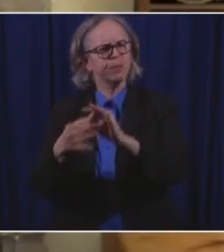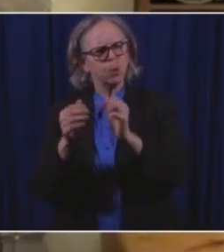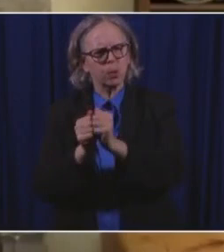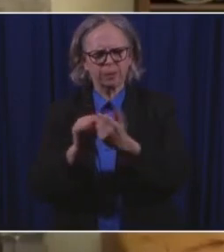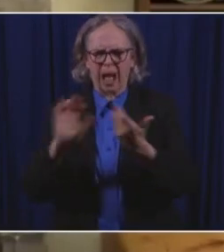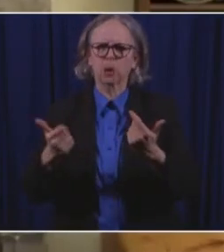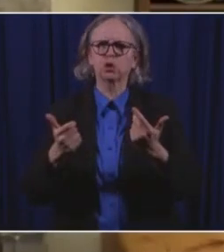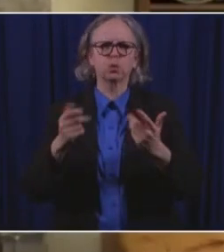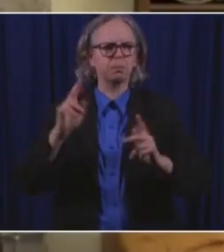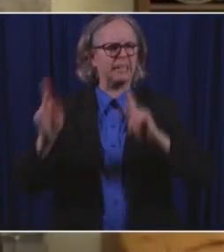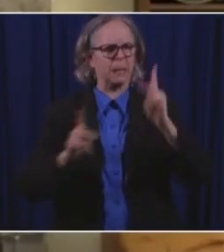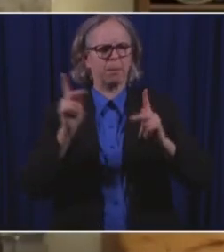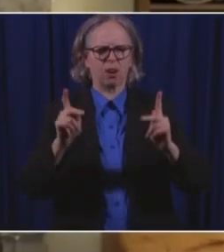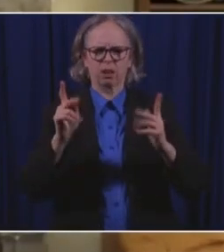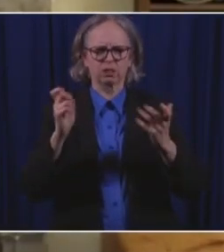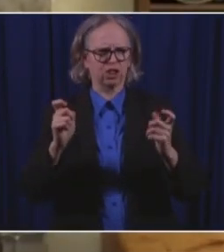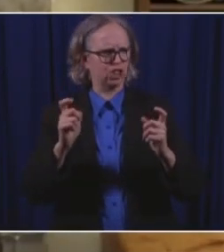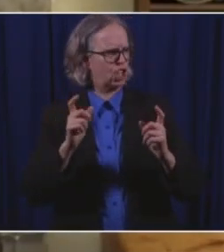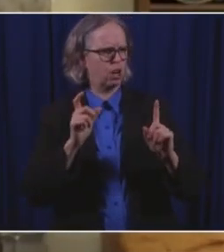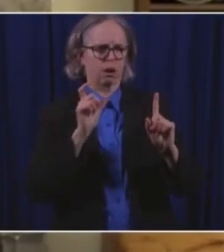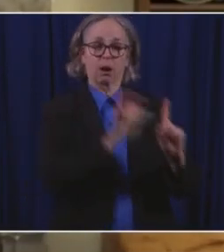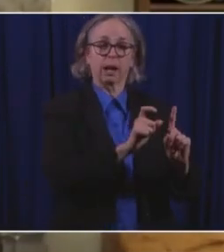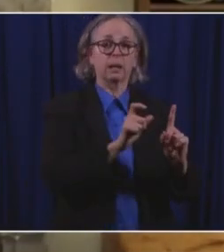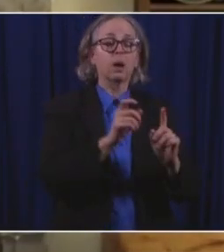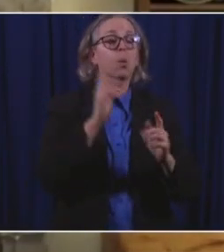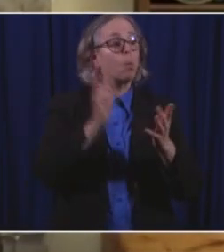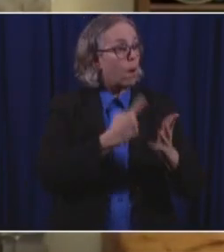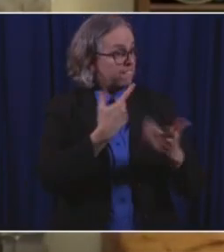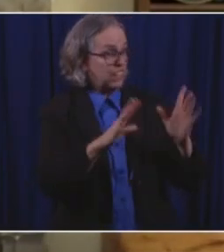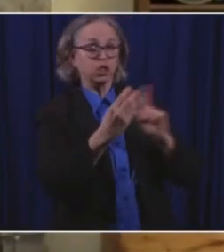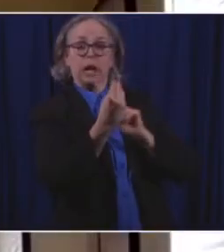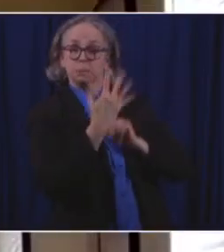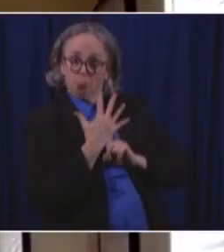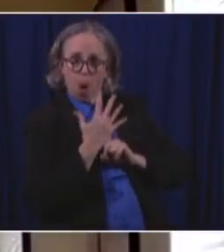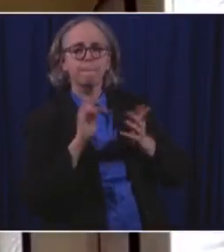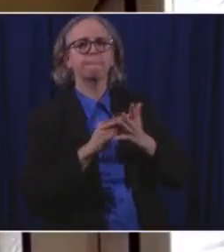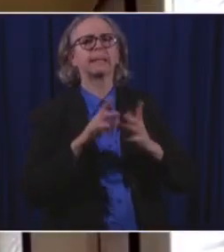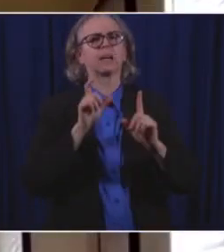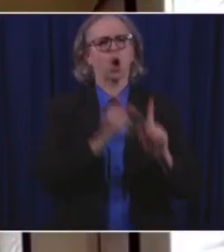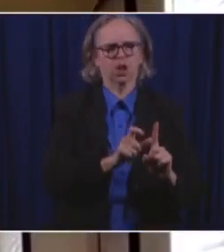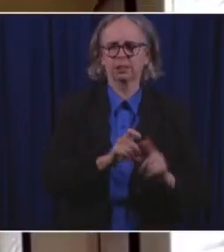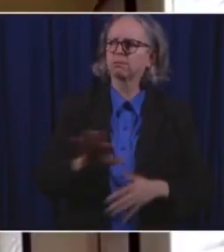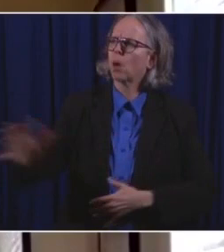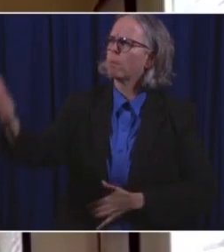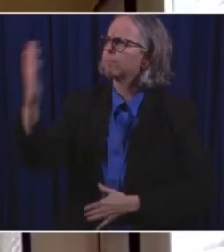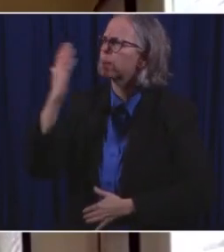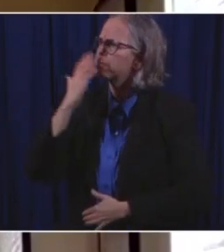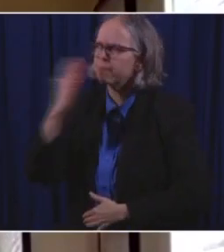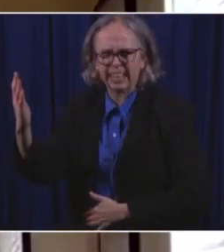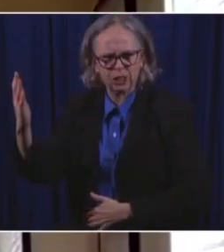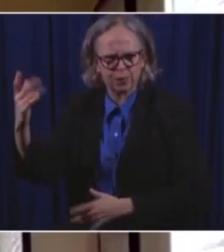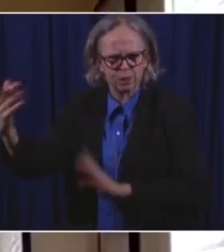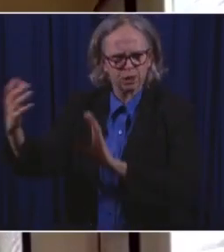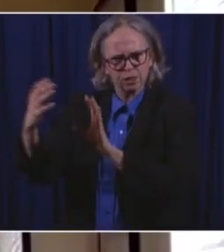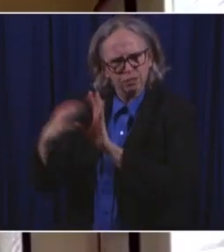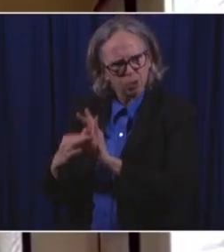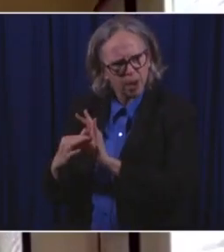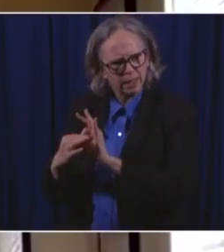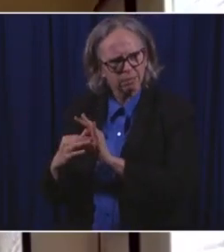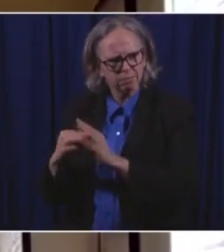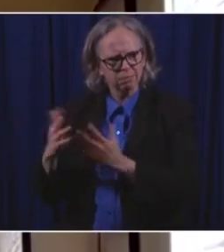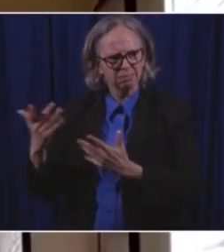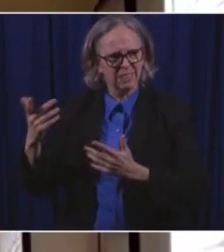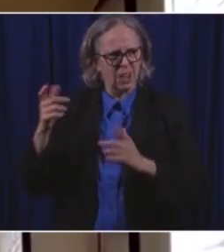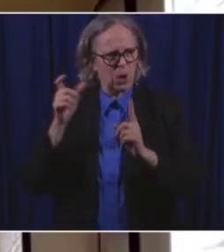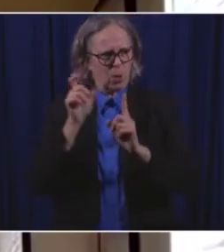-19. Dr. Vanderhoff. Thank you, Governor. Quarantining after we've been exposed to COVID-19